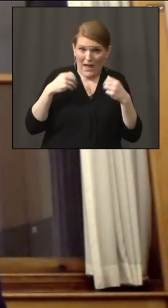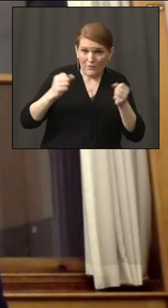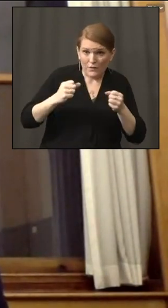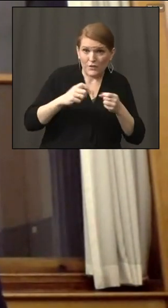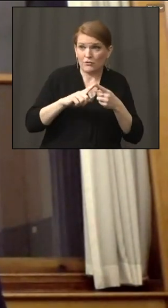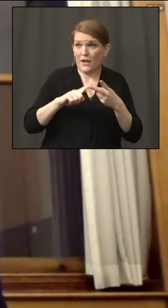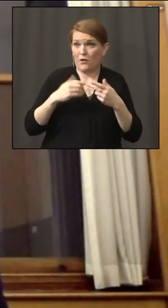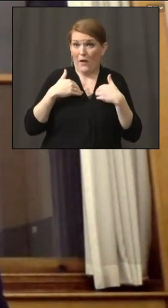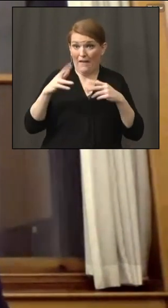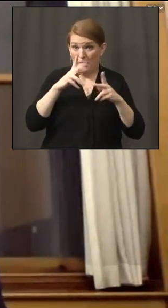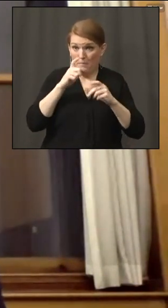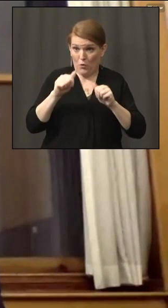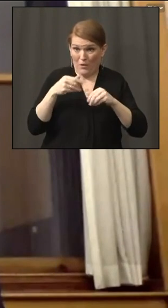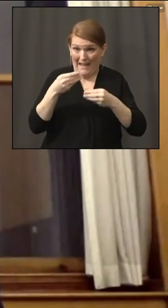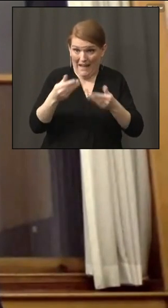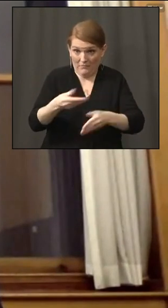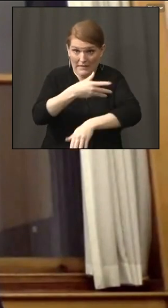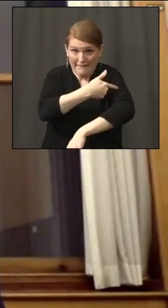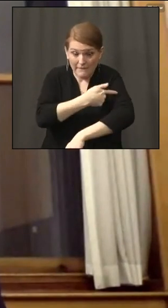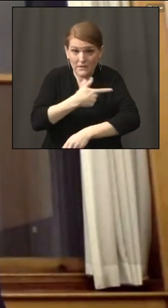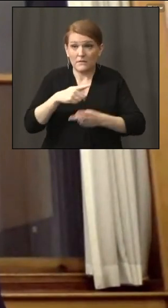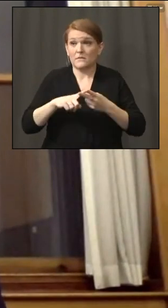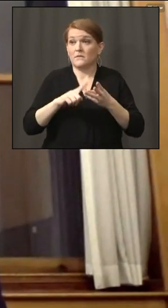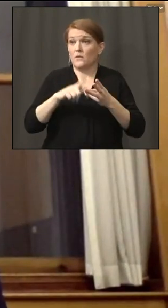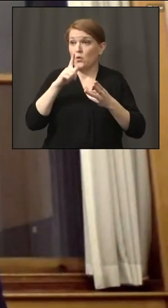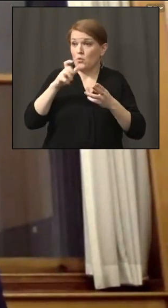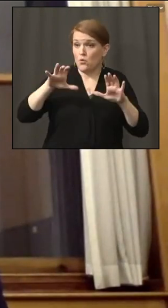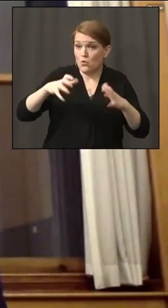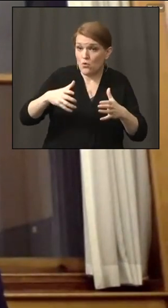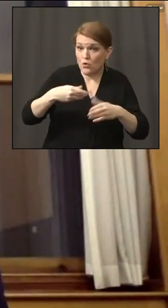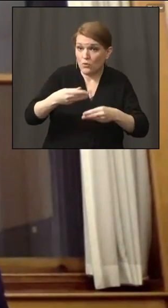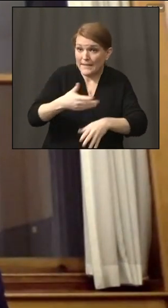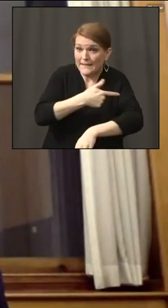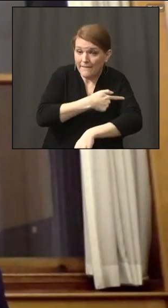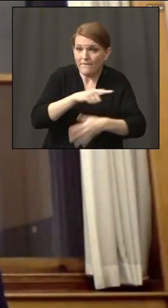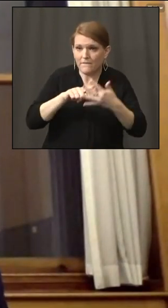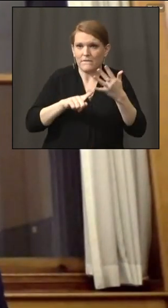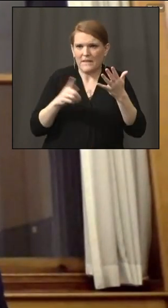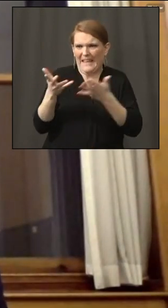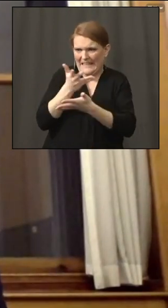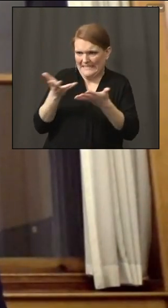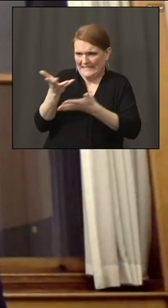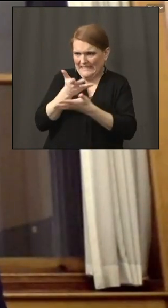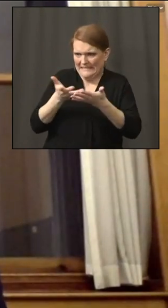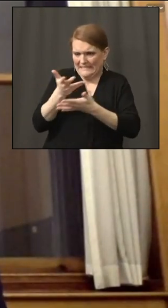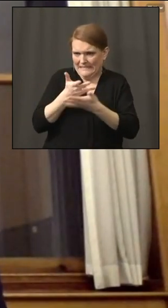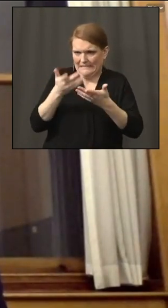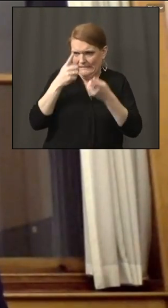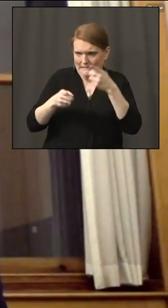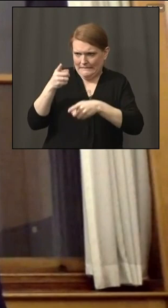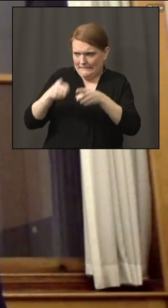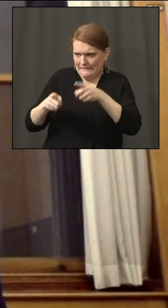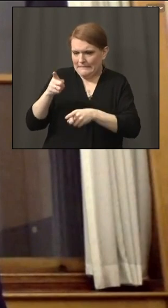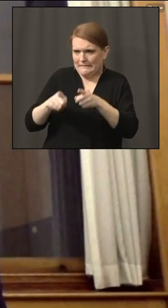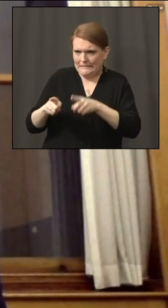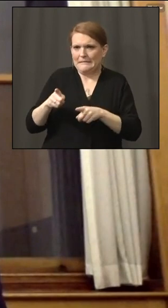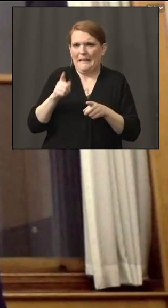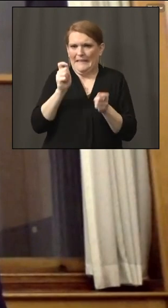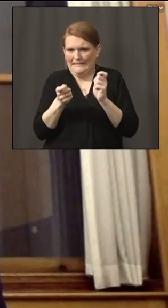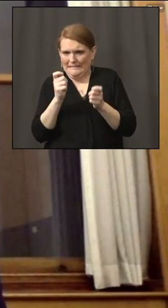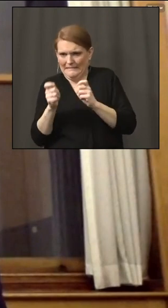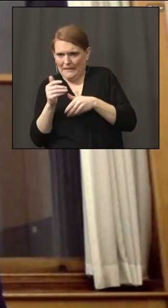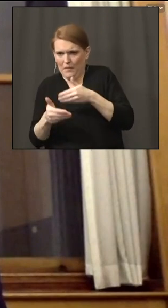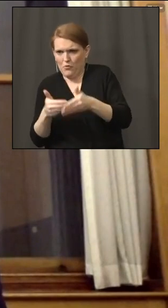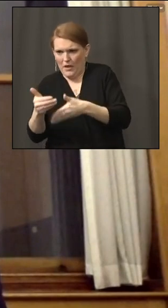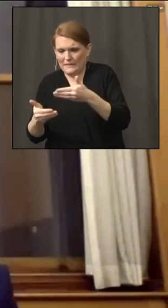have, what populations they're going to be serving. And we're working with them in a very iterative process to make sure that they're getting the orders and